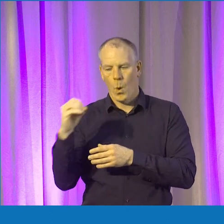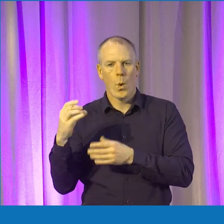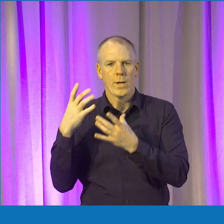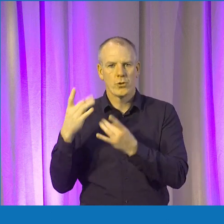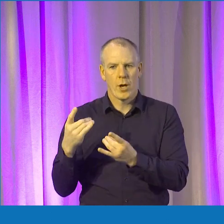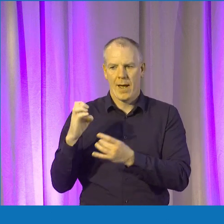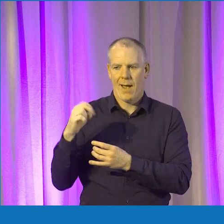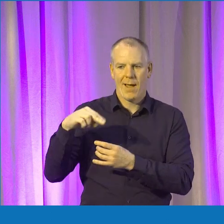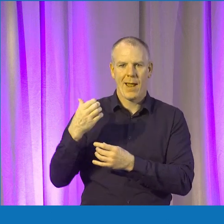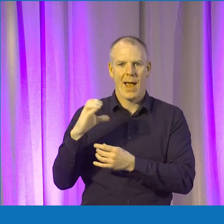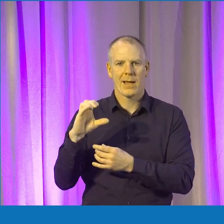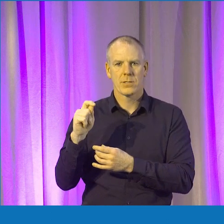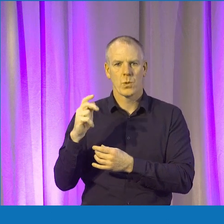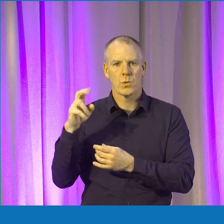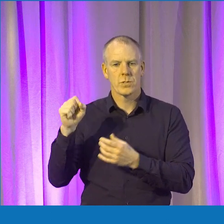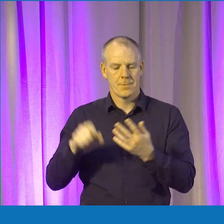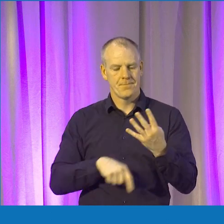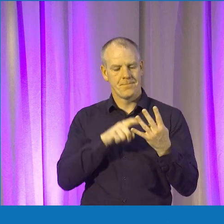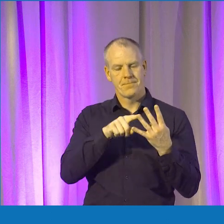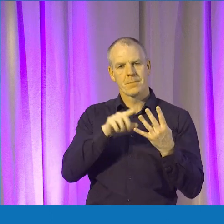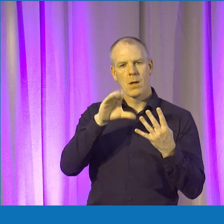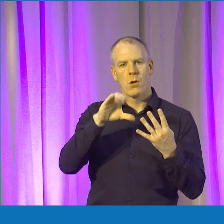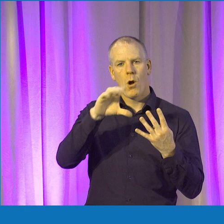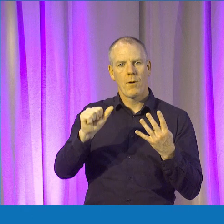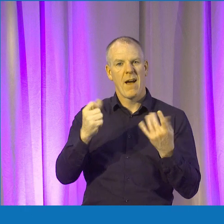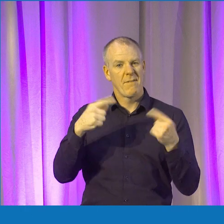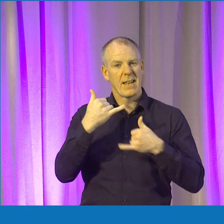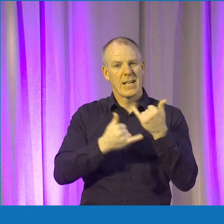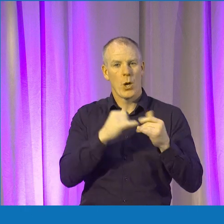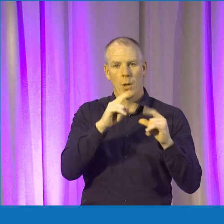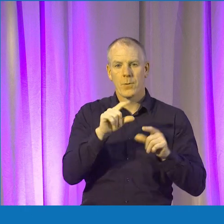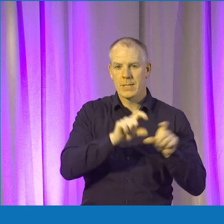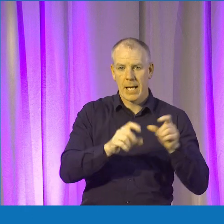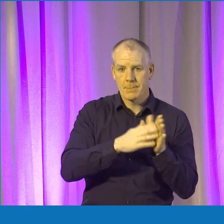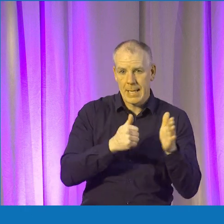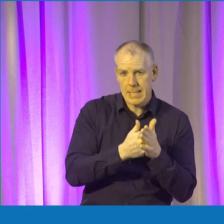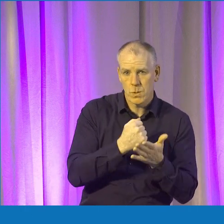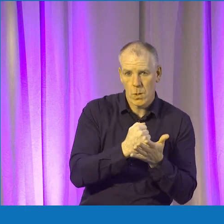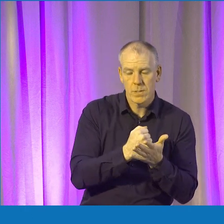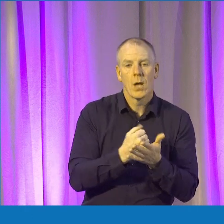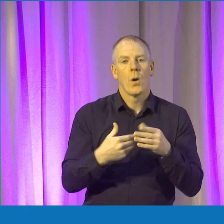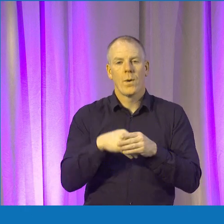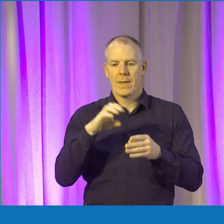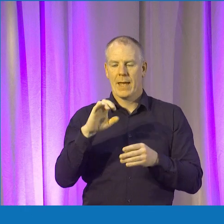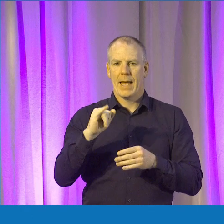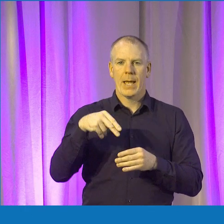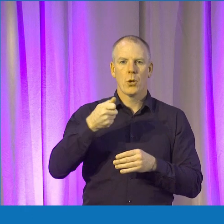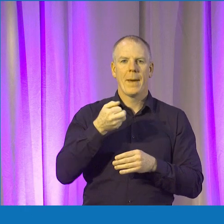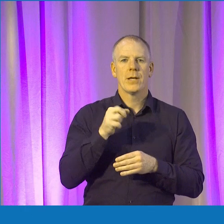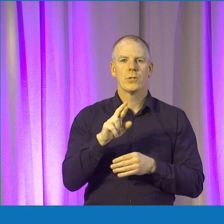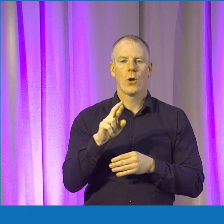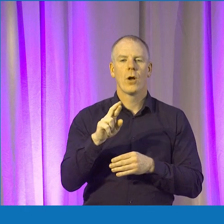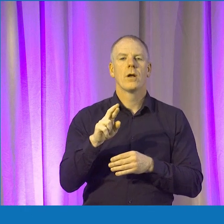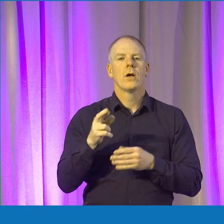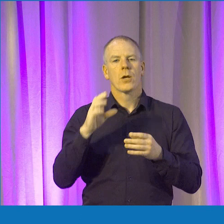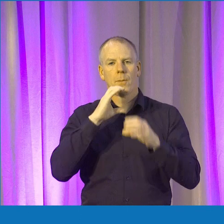of Enactus. Hi, my name is Laura. I'm a final year computer science and business student, and I'm the incubator communications manager for Trinity